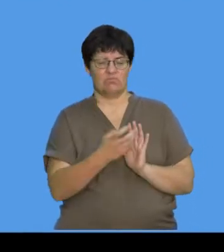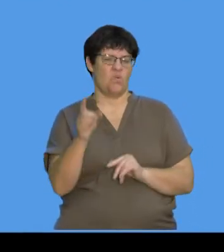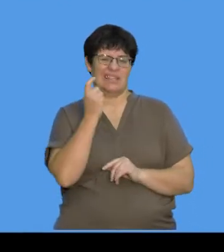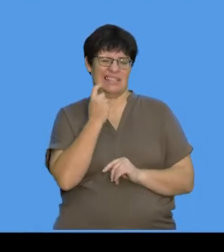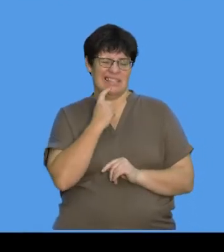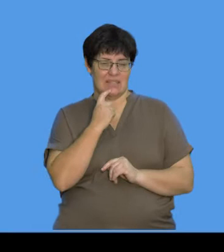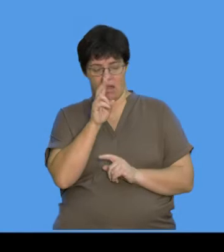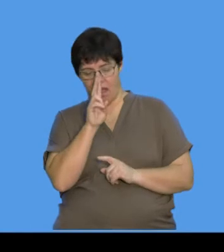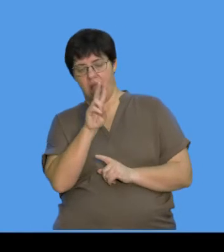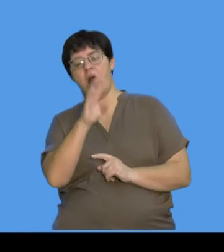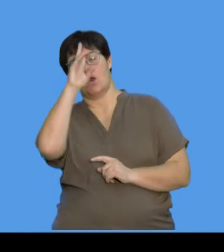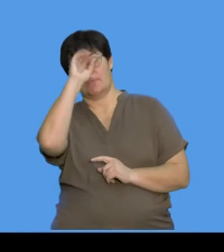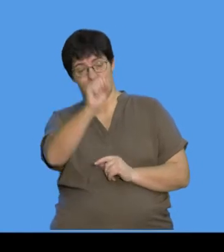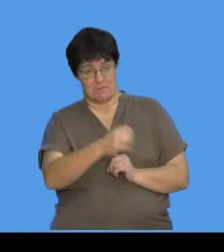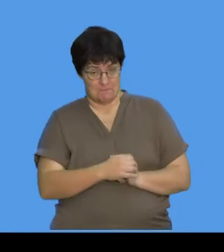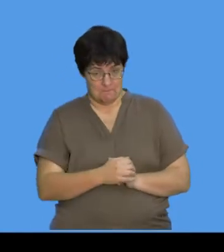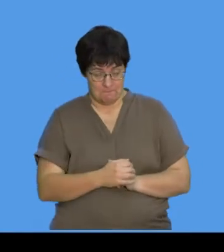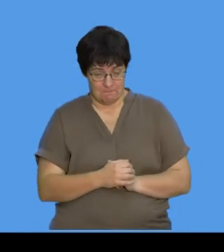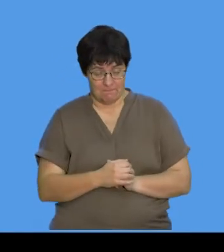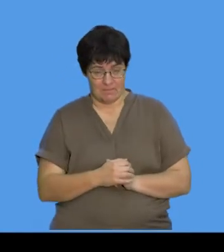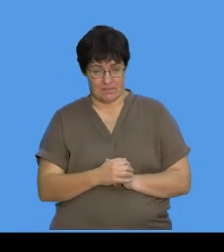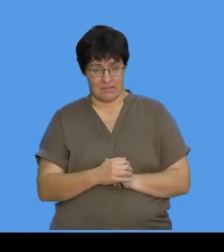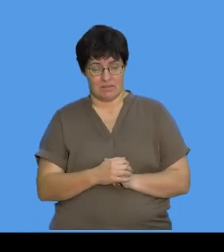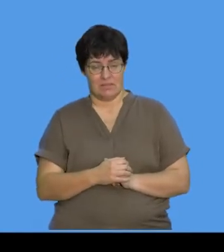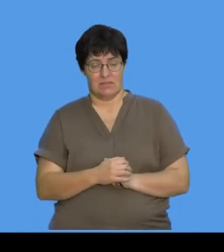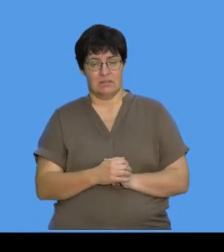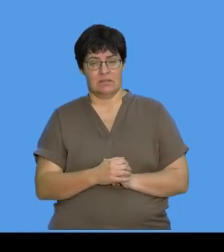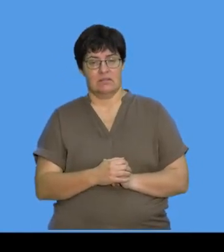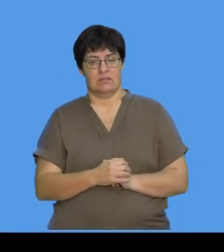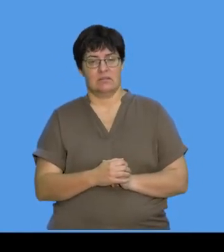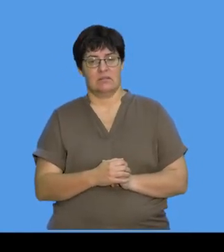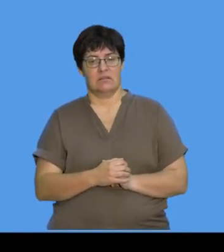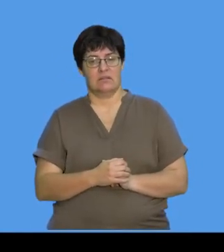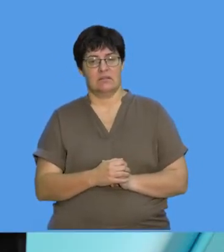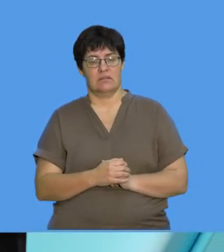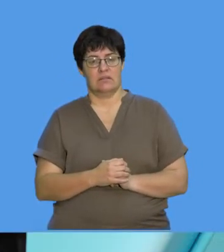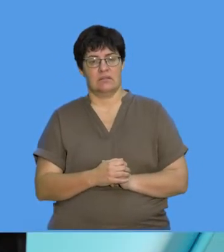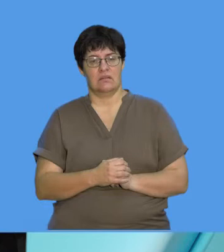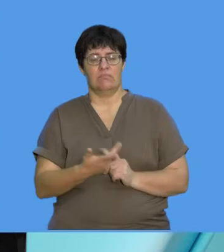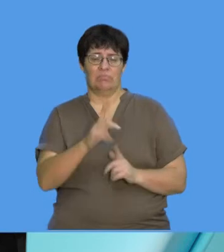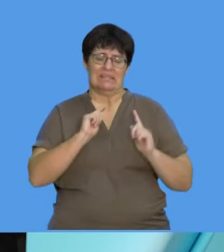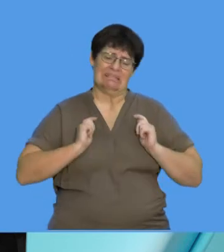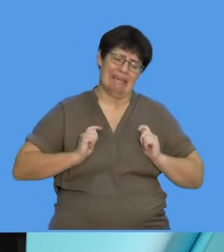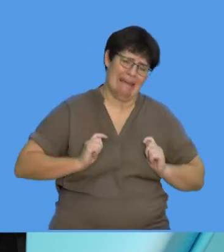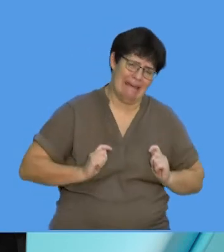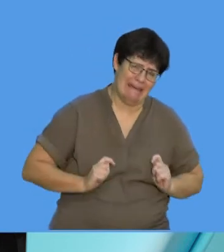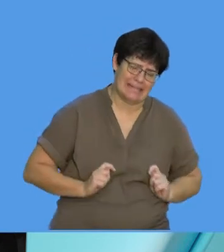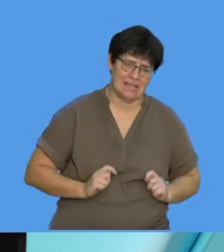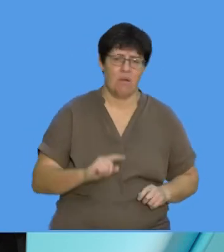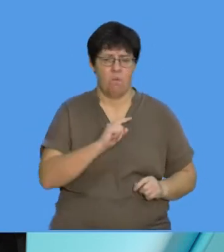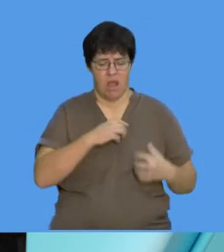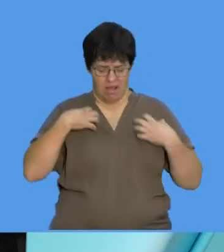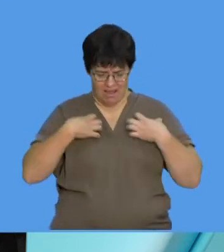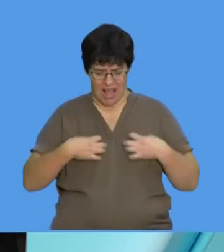much easier sometimes to remember a picture. But what it does is, is we're tired because